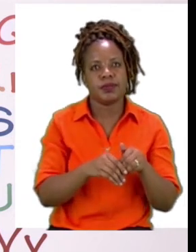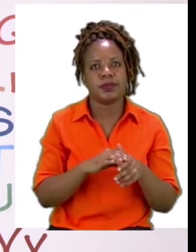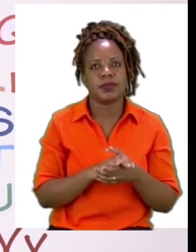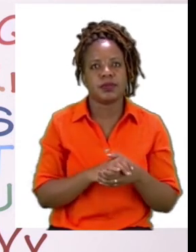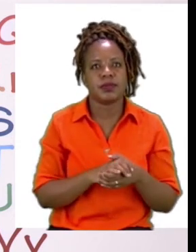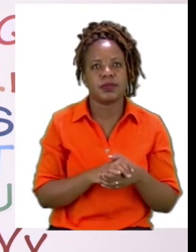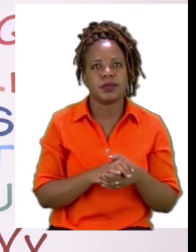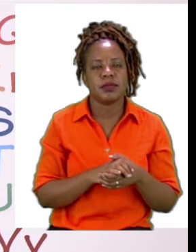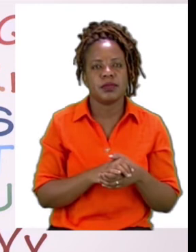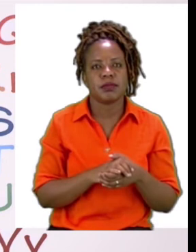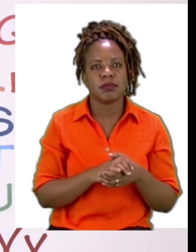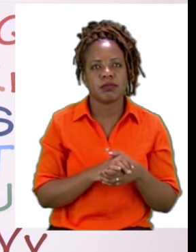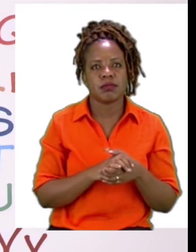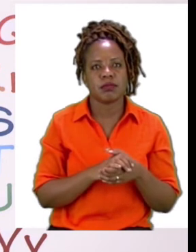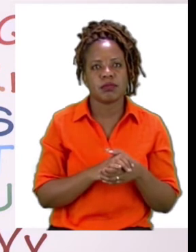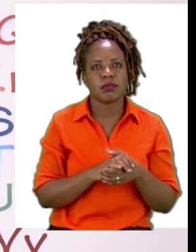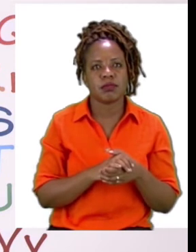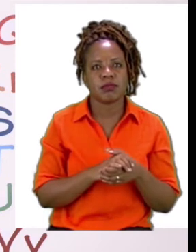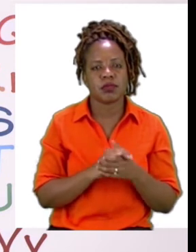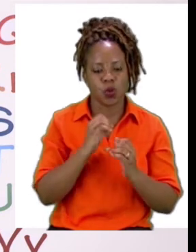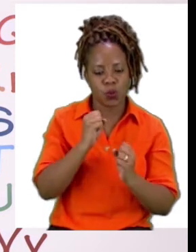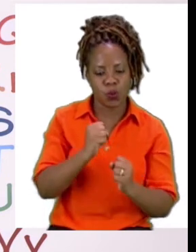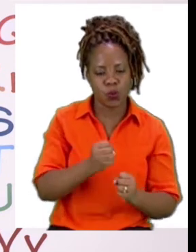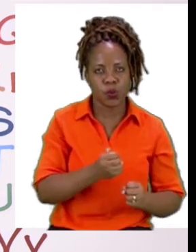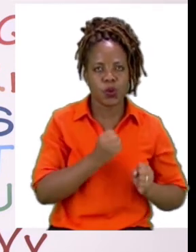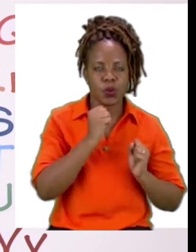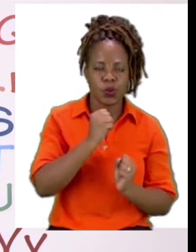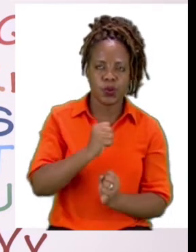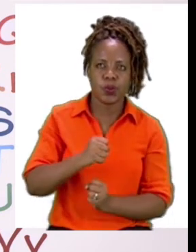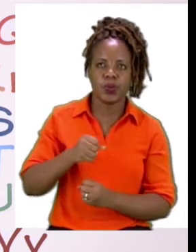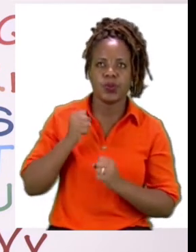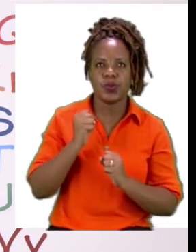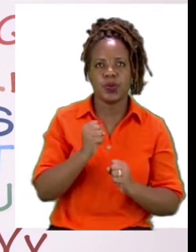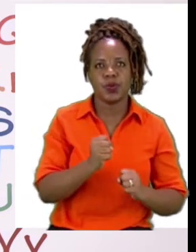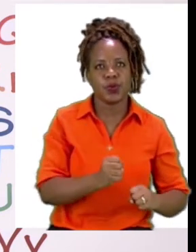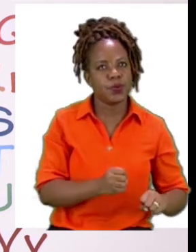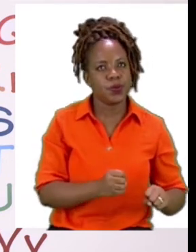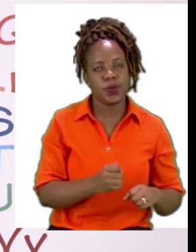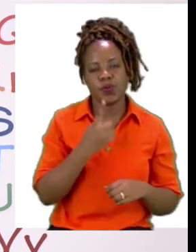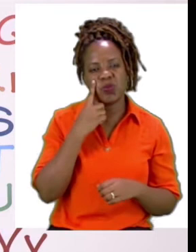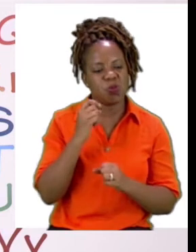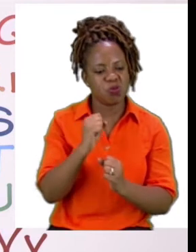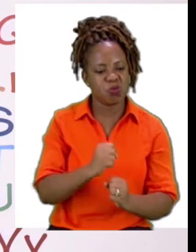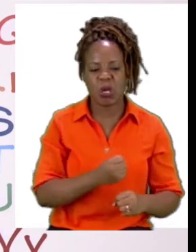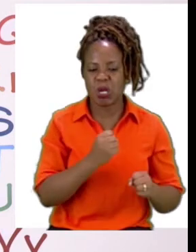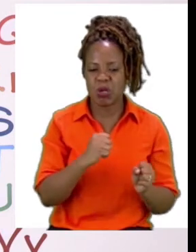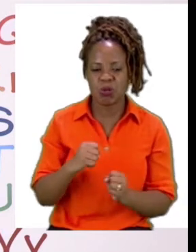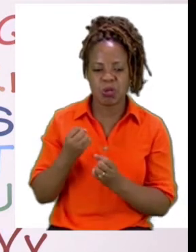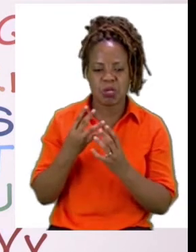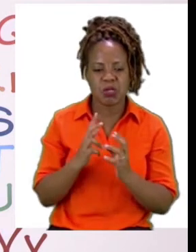On this side, we have the canoe. And as you can see, not many people can actually fit in a canoe.